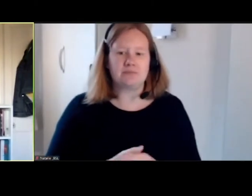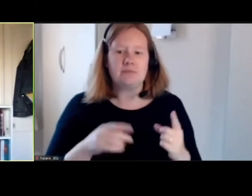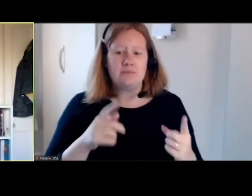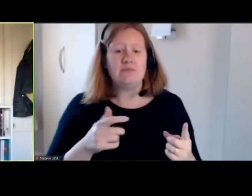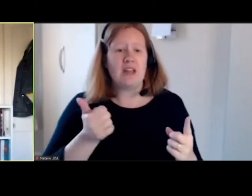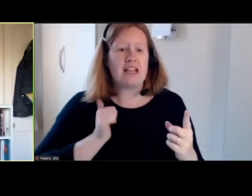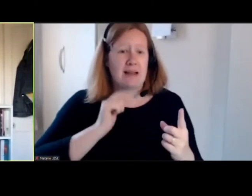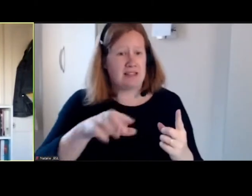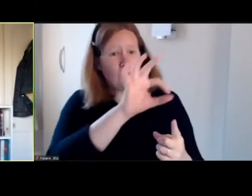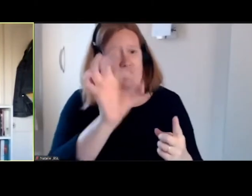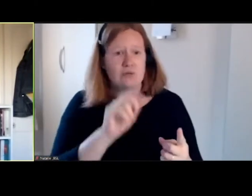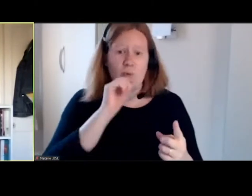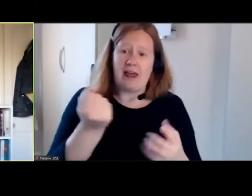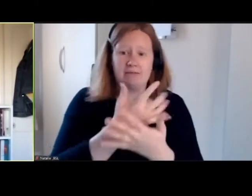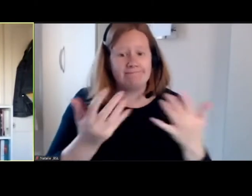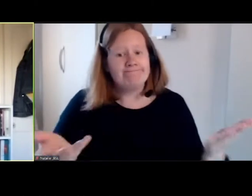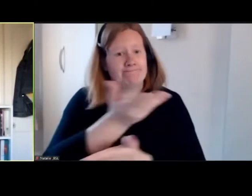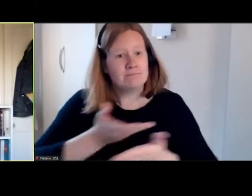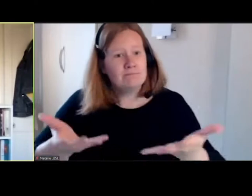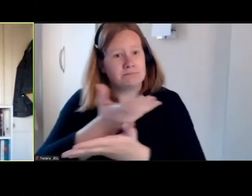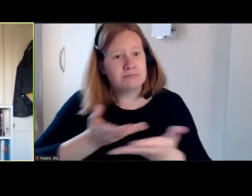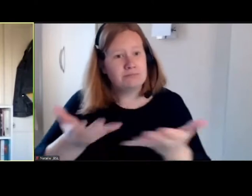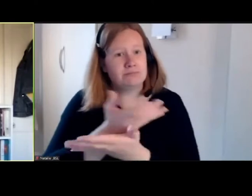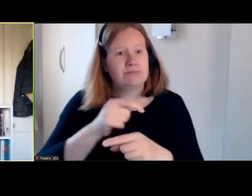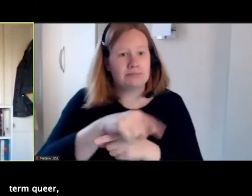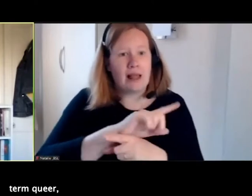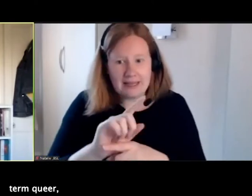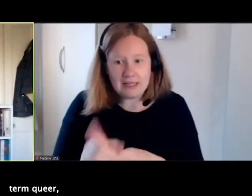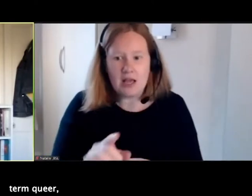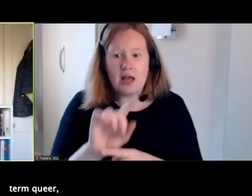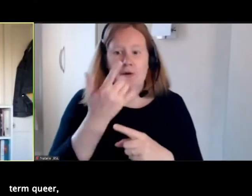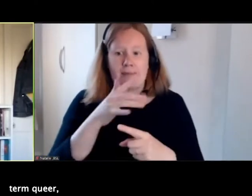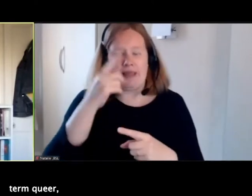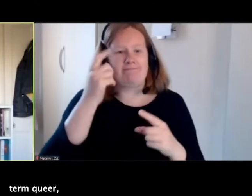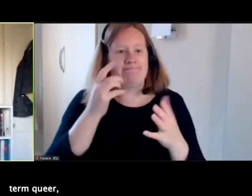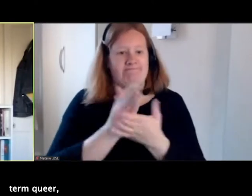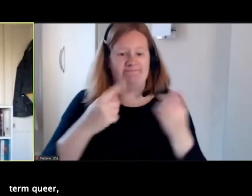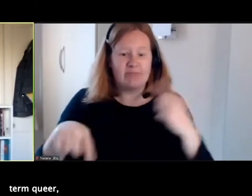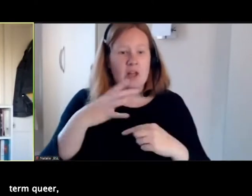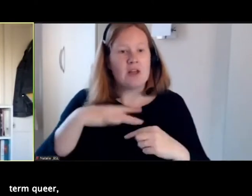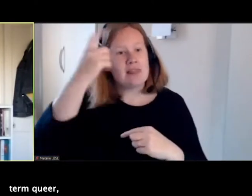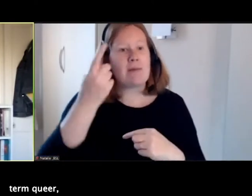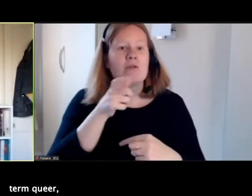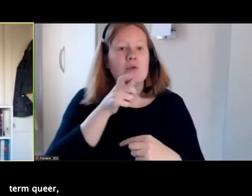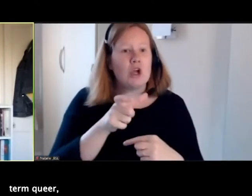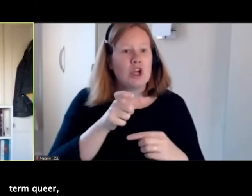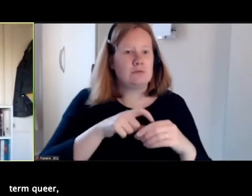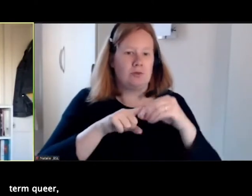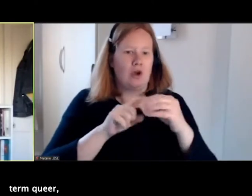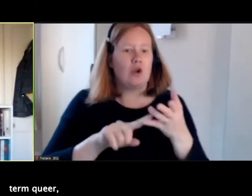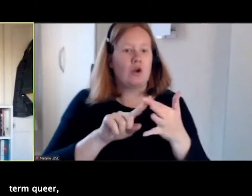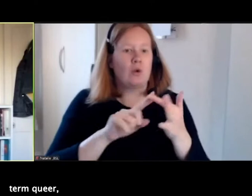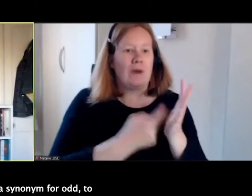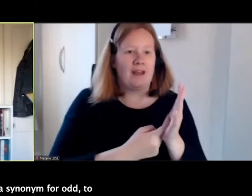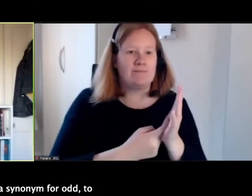this question in the discussion but perhaps we should also address the term queer which has evolved